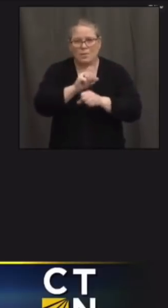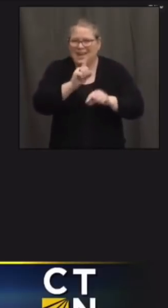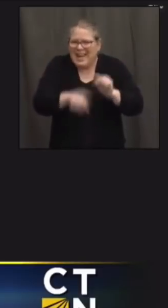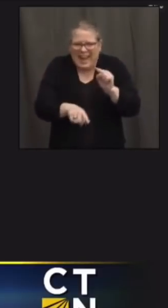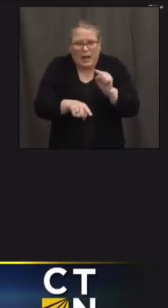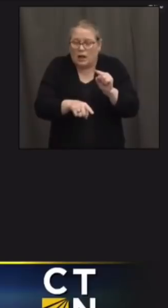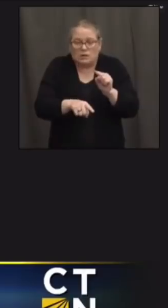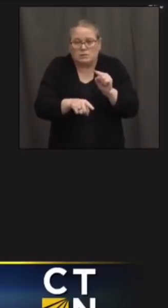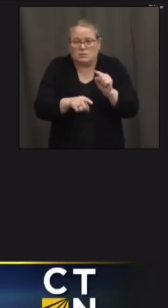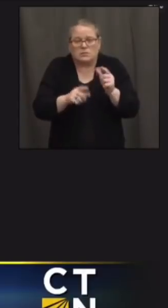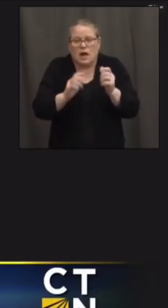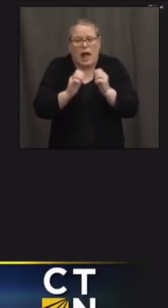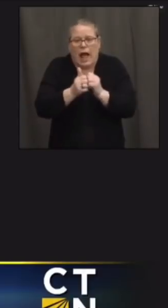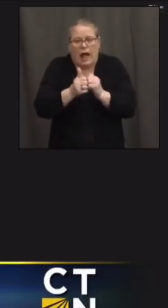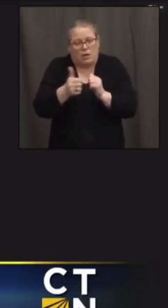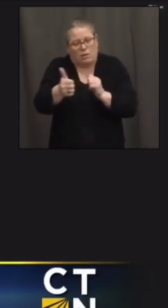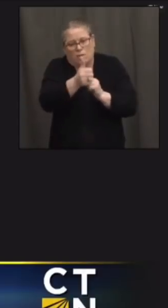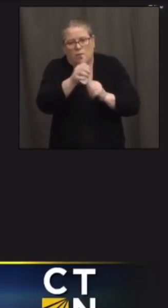getting appointments